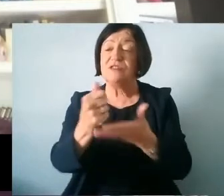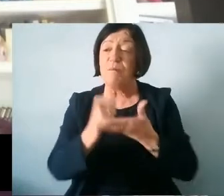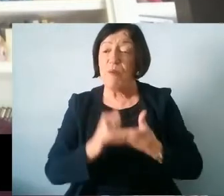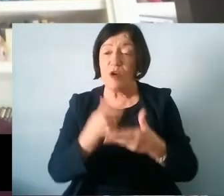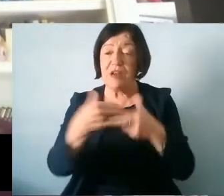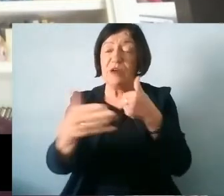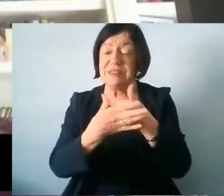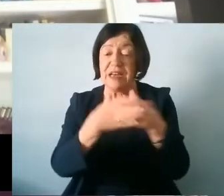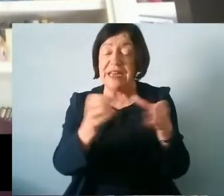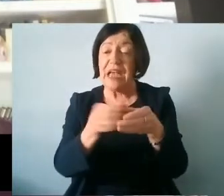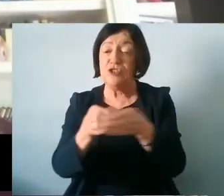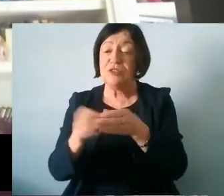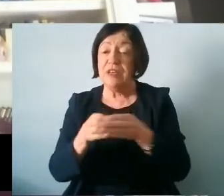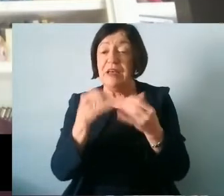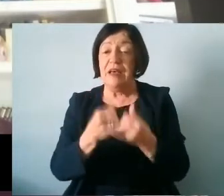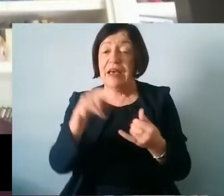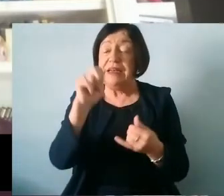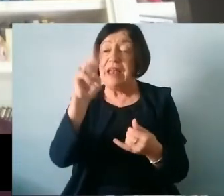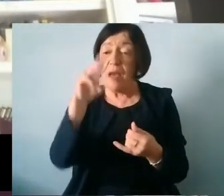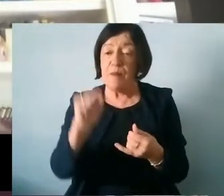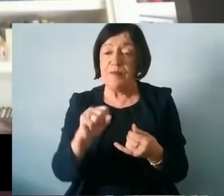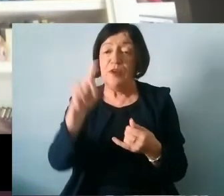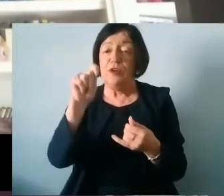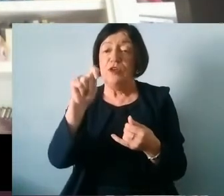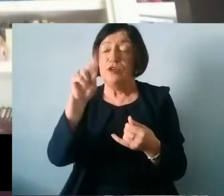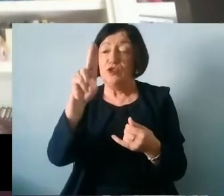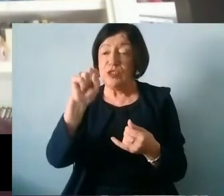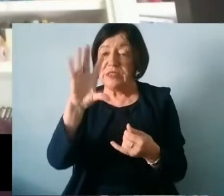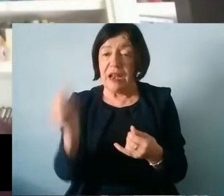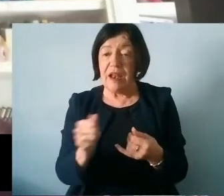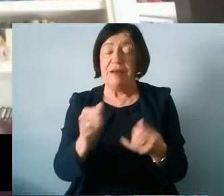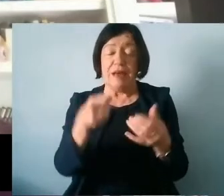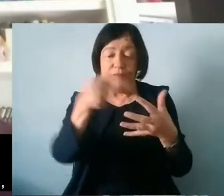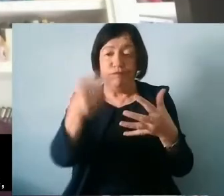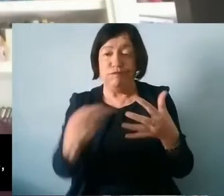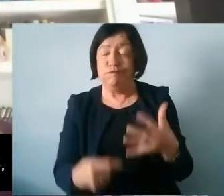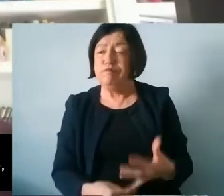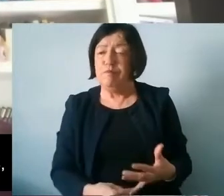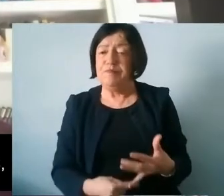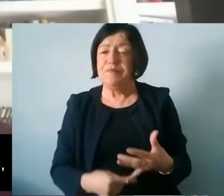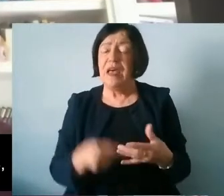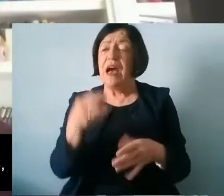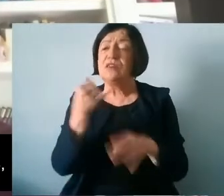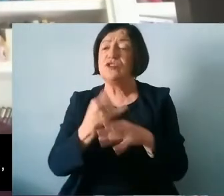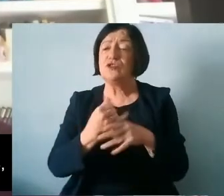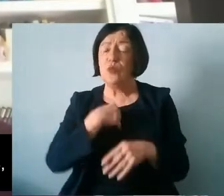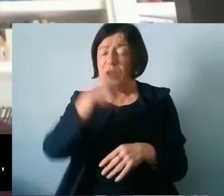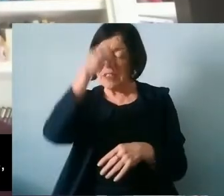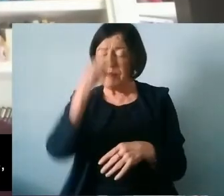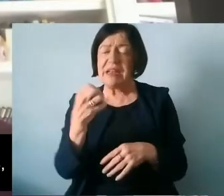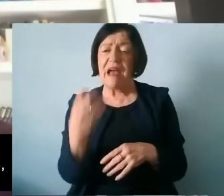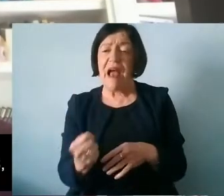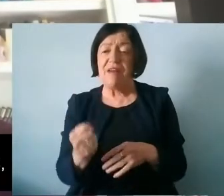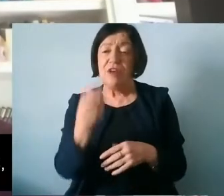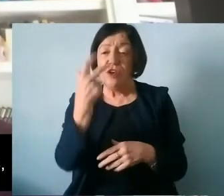agencies, such as NEPS, TUSLA, etc. As a school, we are expected to have a